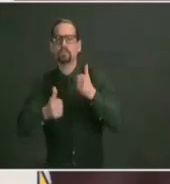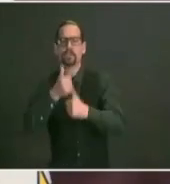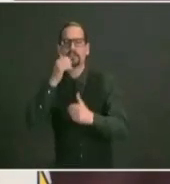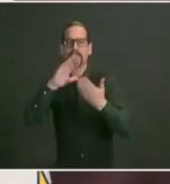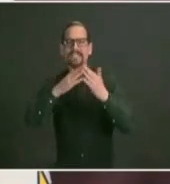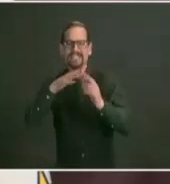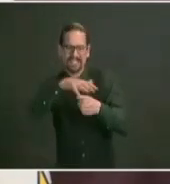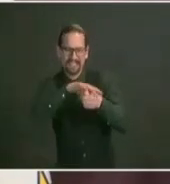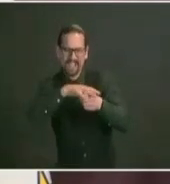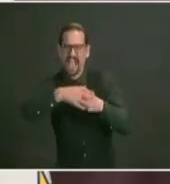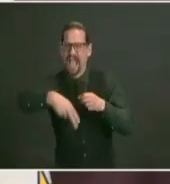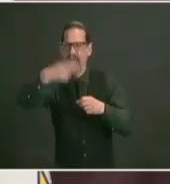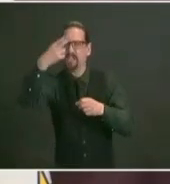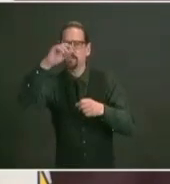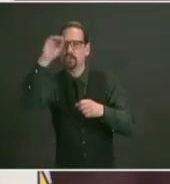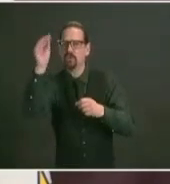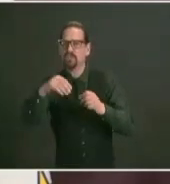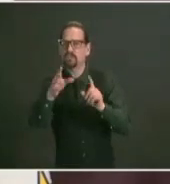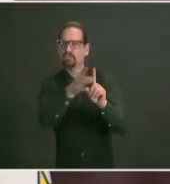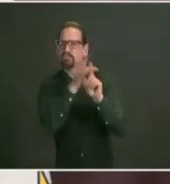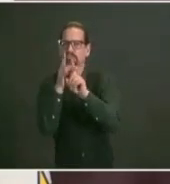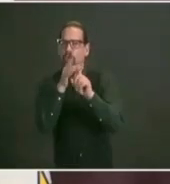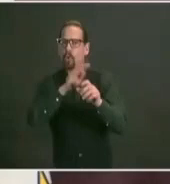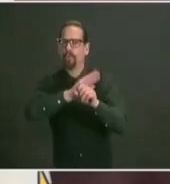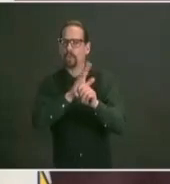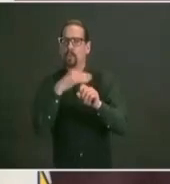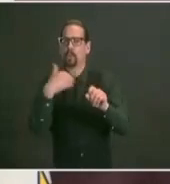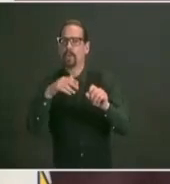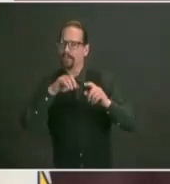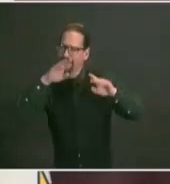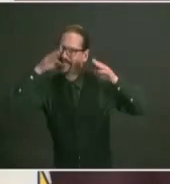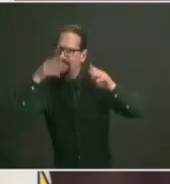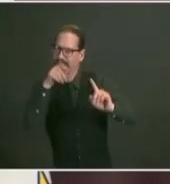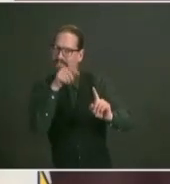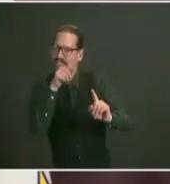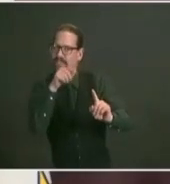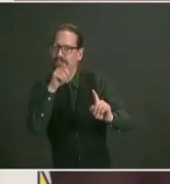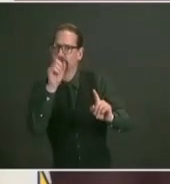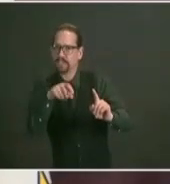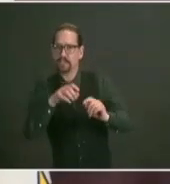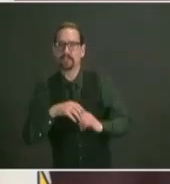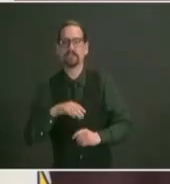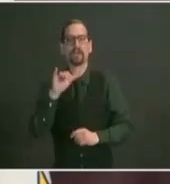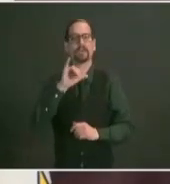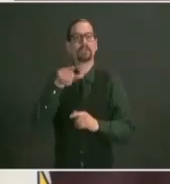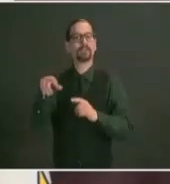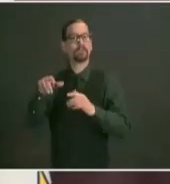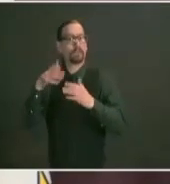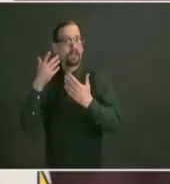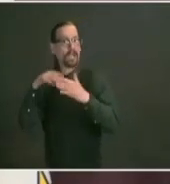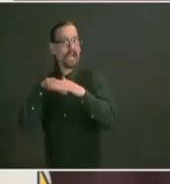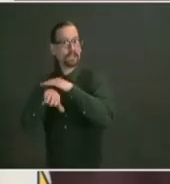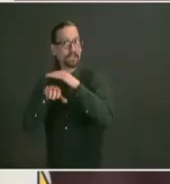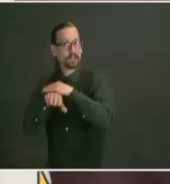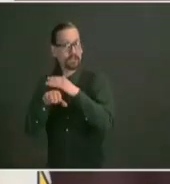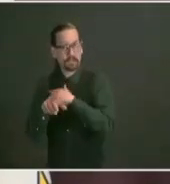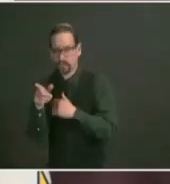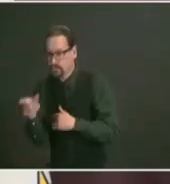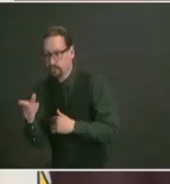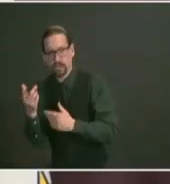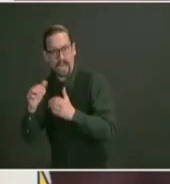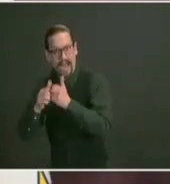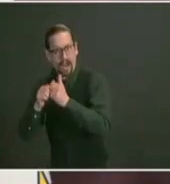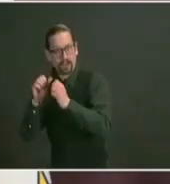that access and equity are major focus areas for us